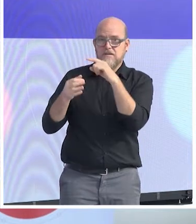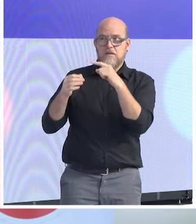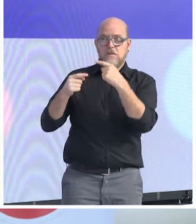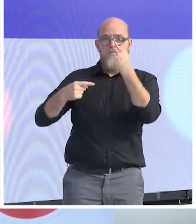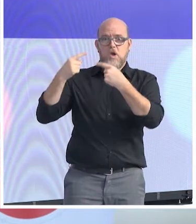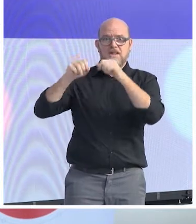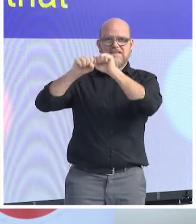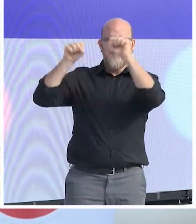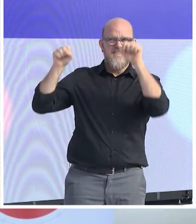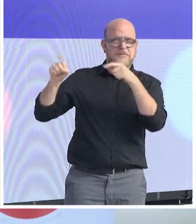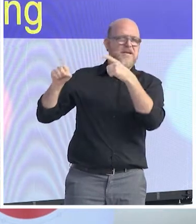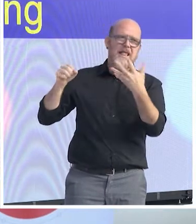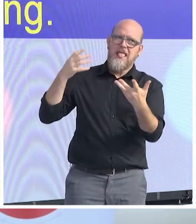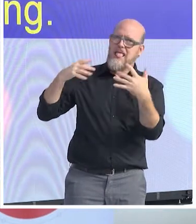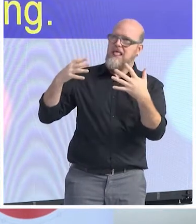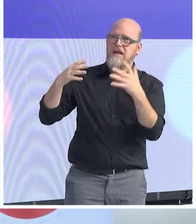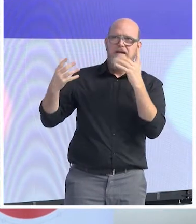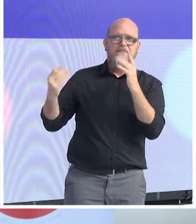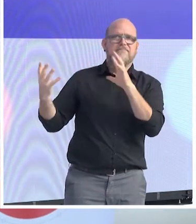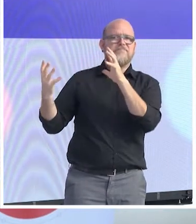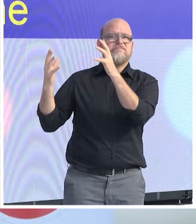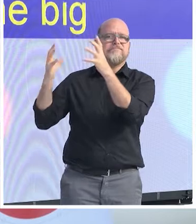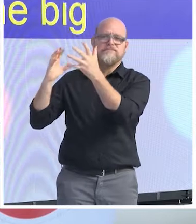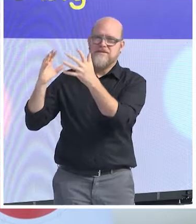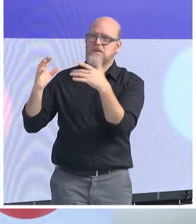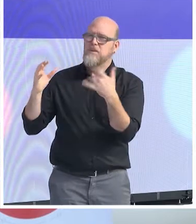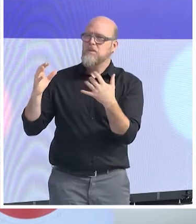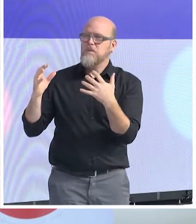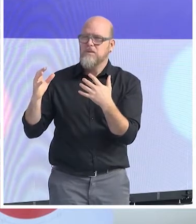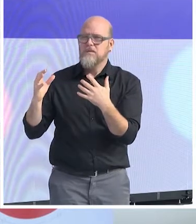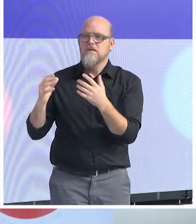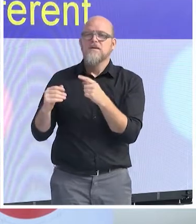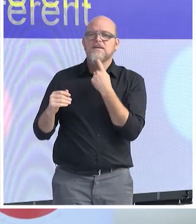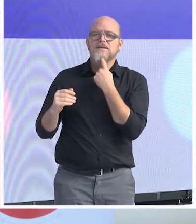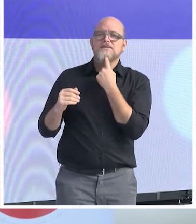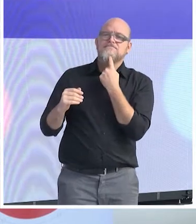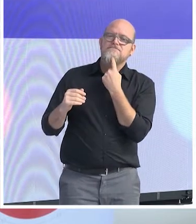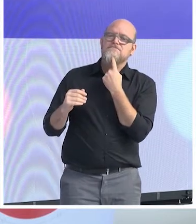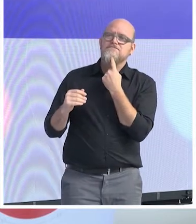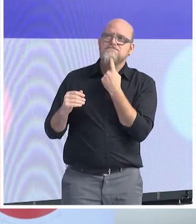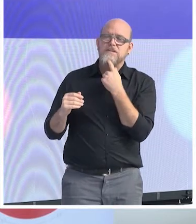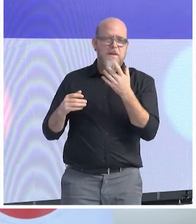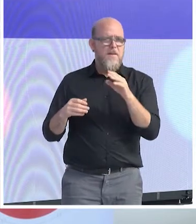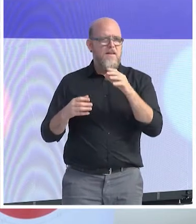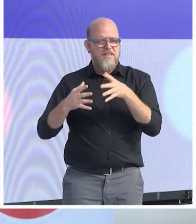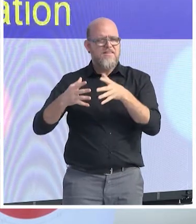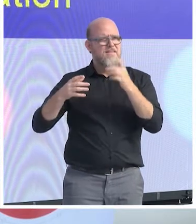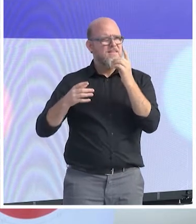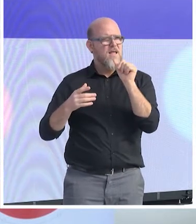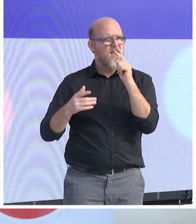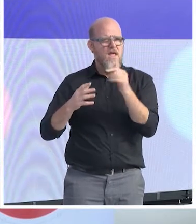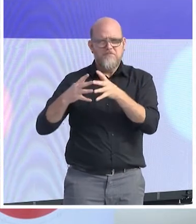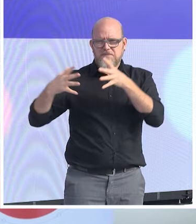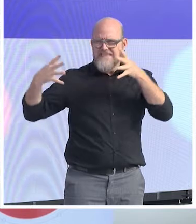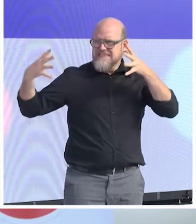This is not the same with the big data. Big data is a different way of getting information in the authoritarian environment, and also